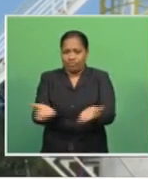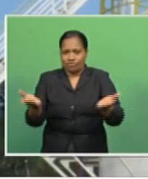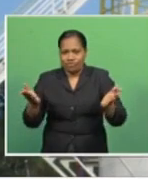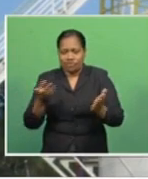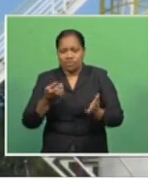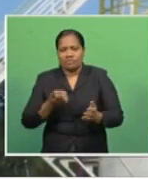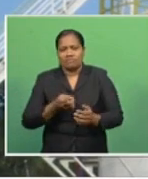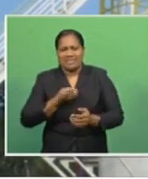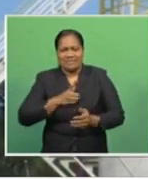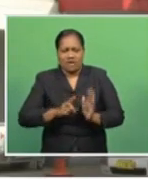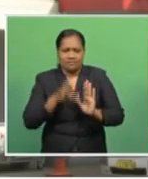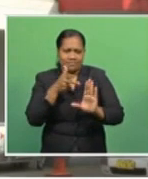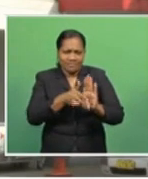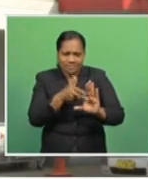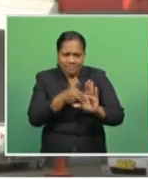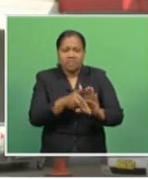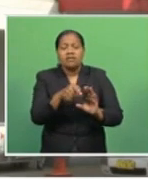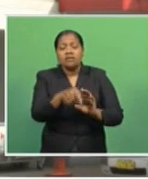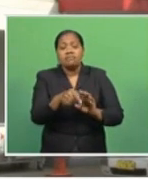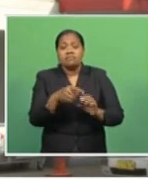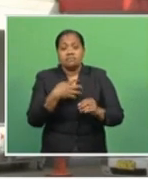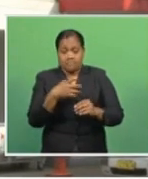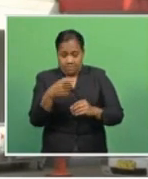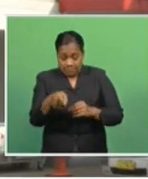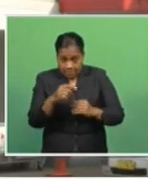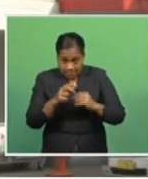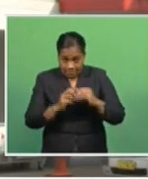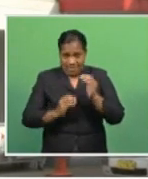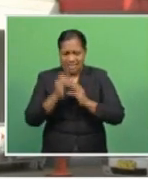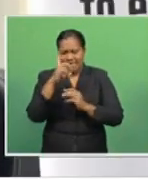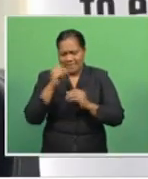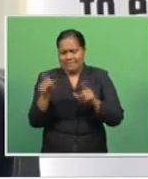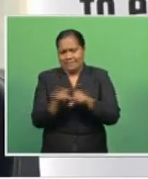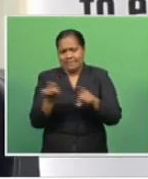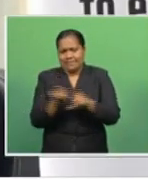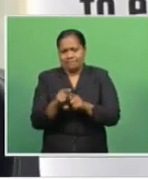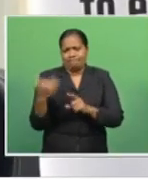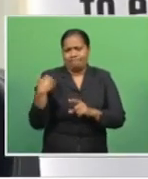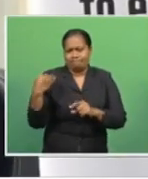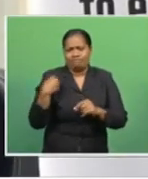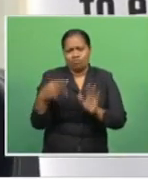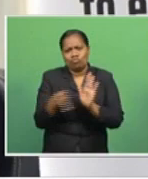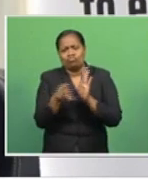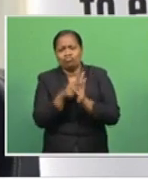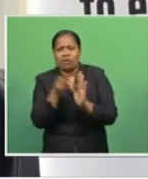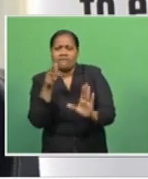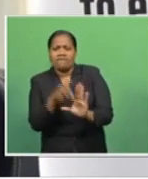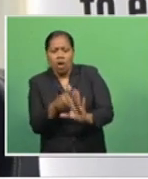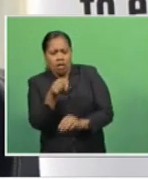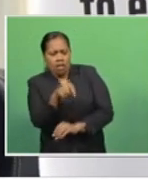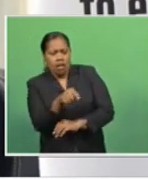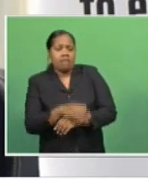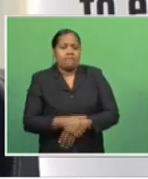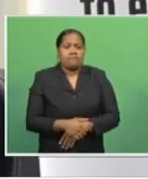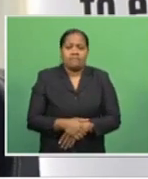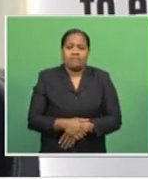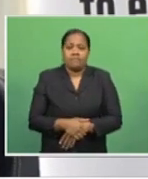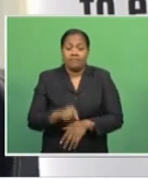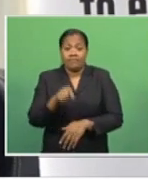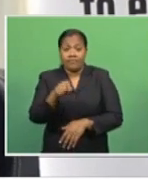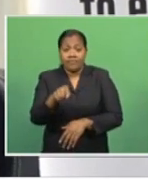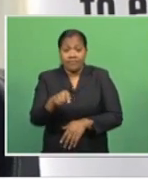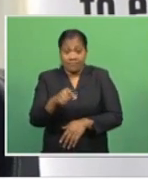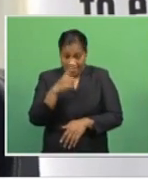says the increase in storage capacity could also impact the price of fuel. Now, will this yield a reduction in price?